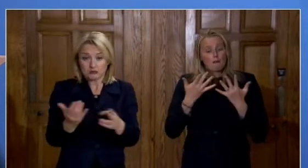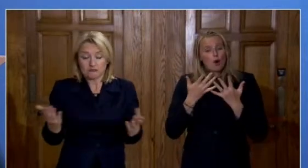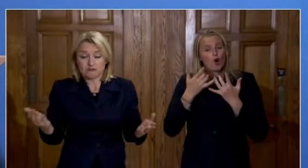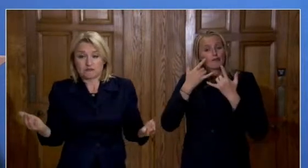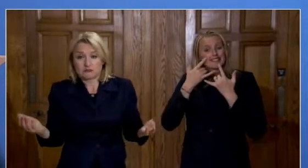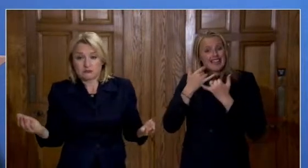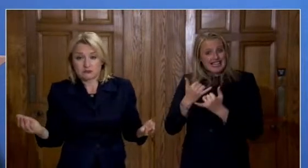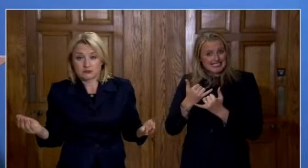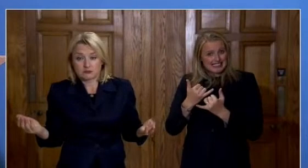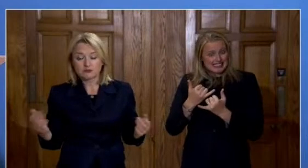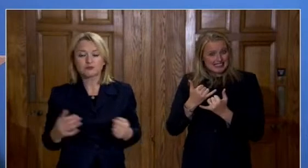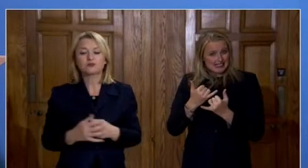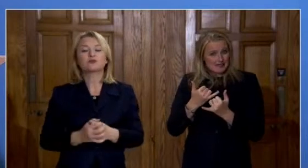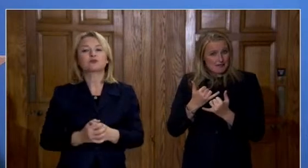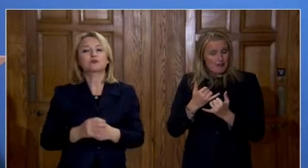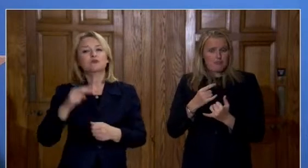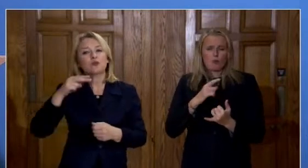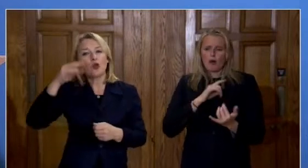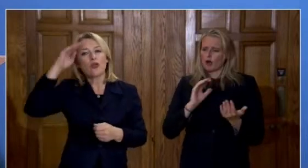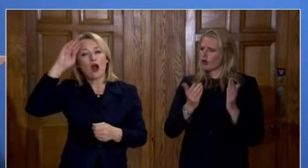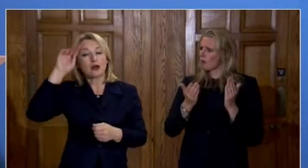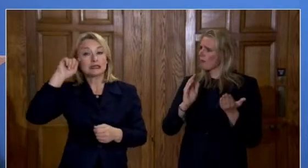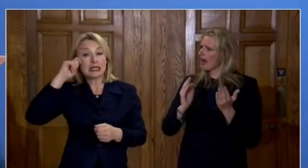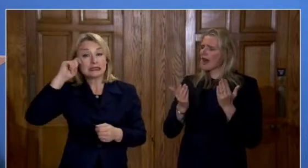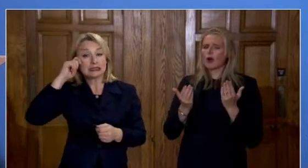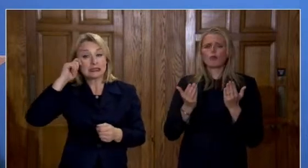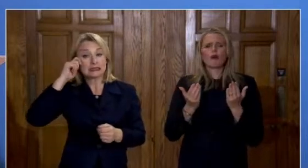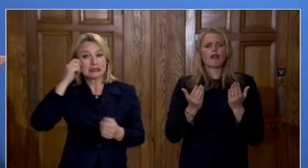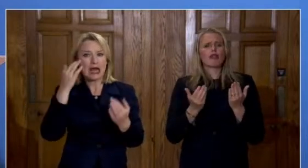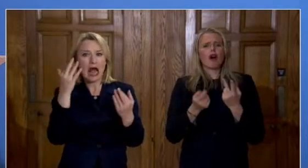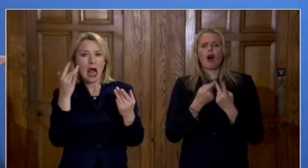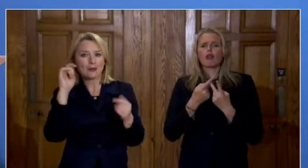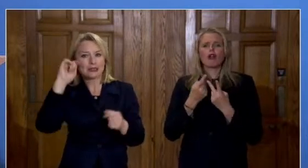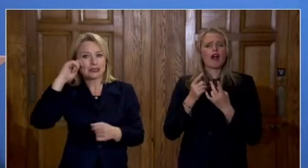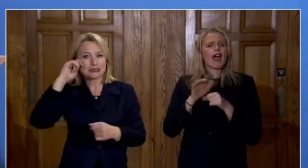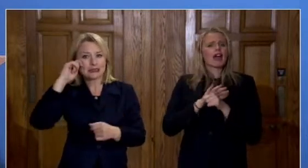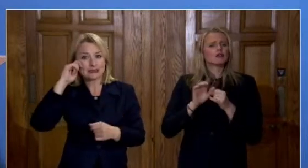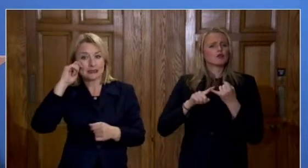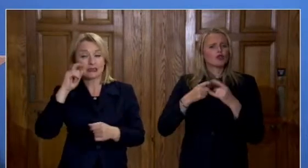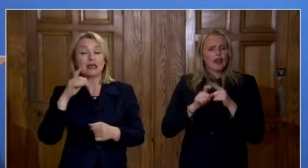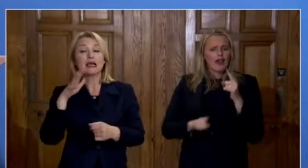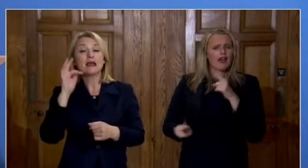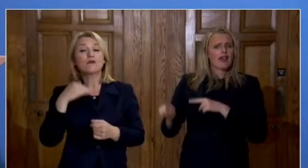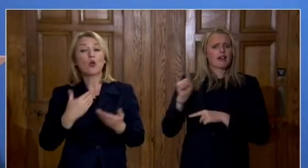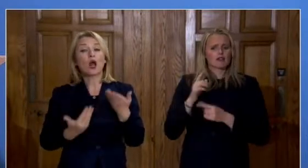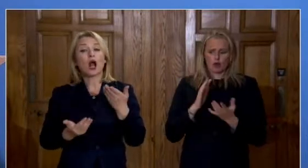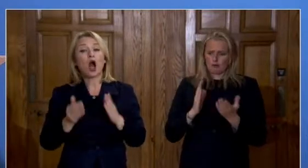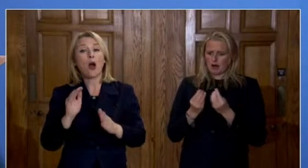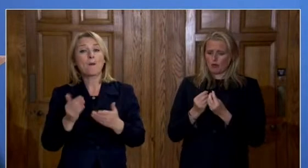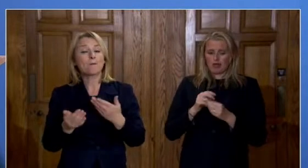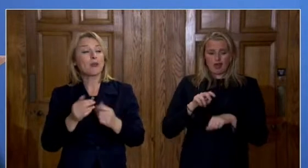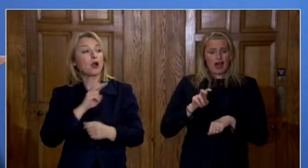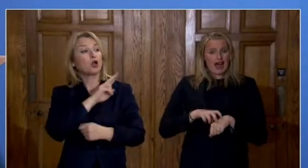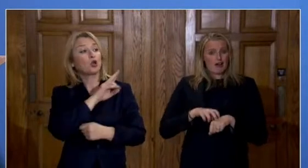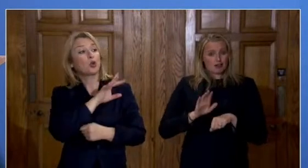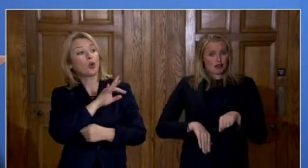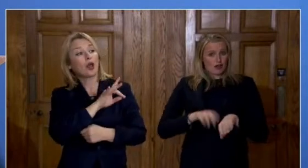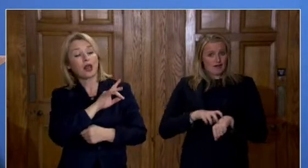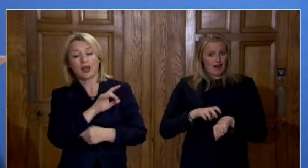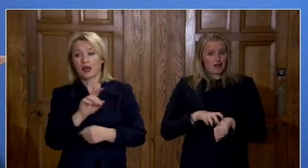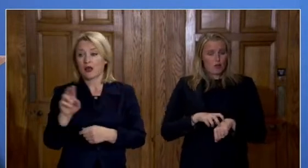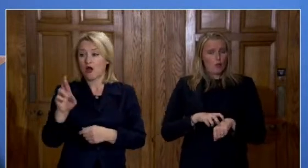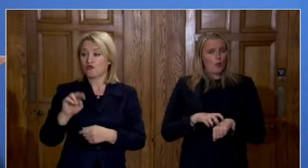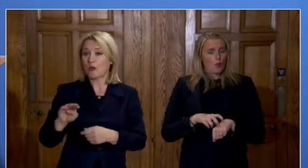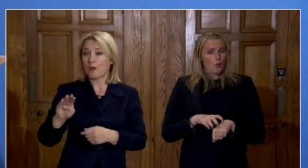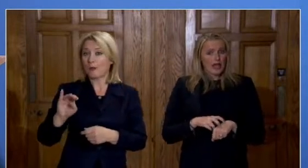doing when we compare ourselves to the rest of the uk and the republic of ireland we're actually performing more tests